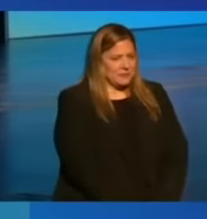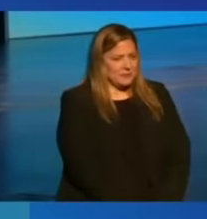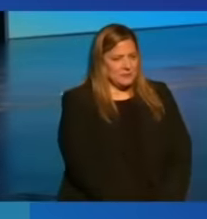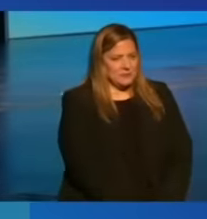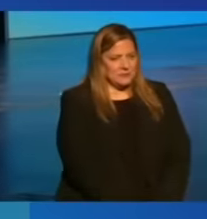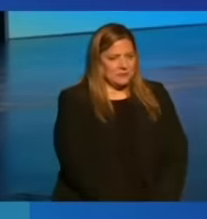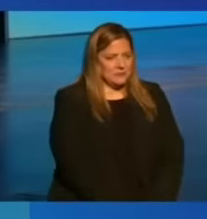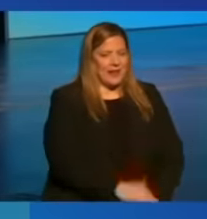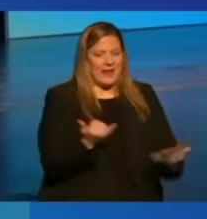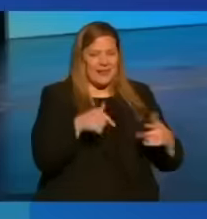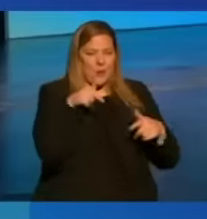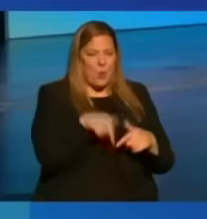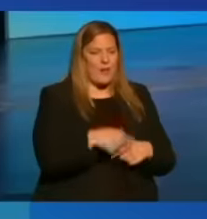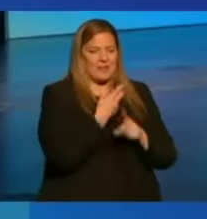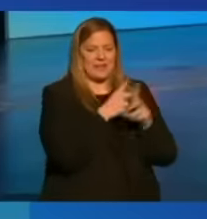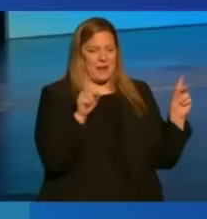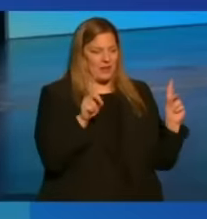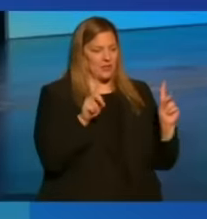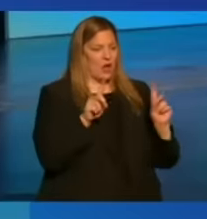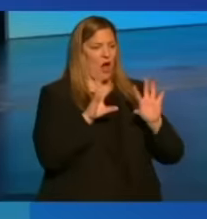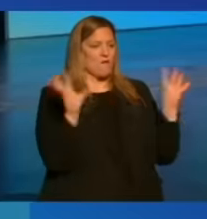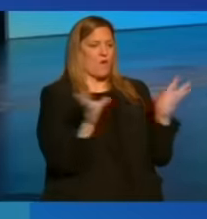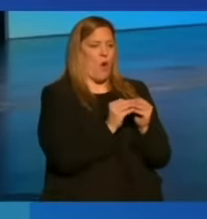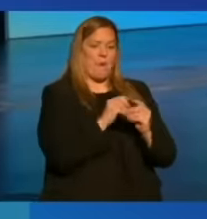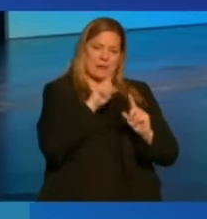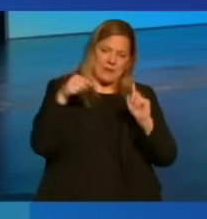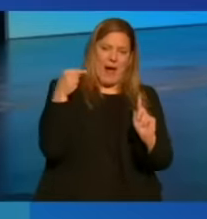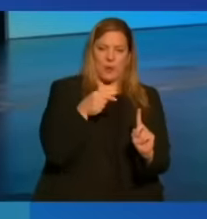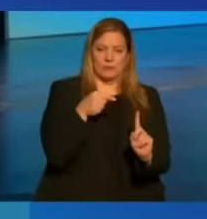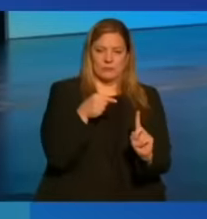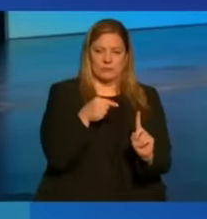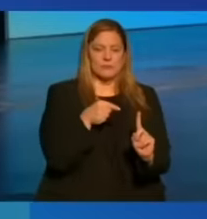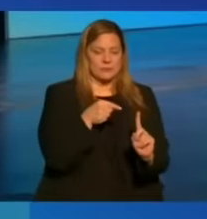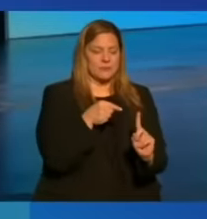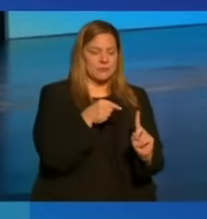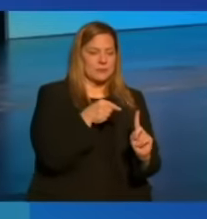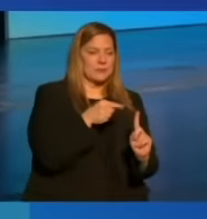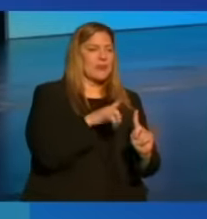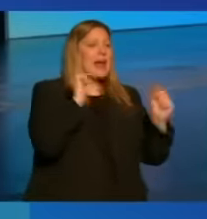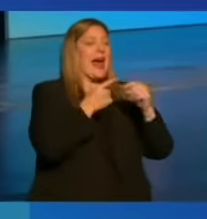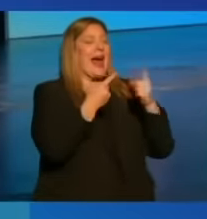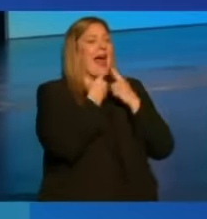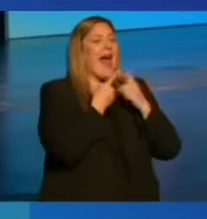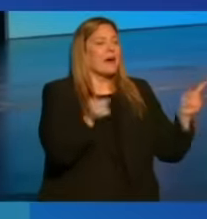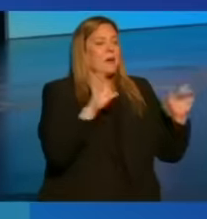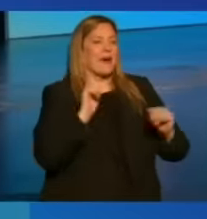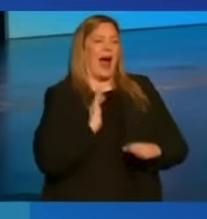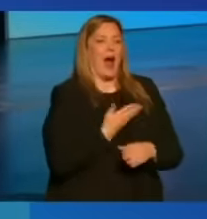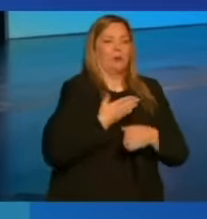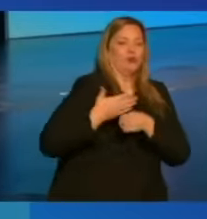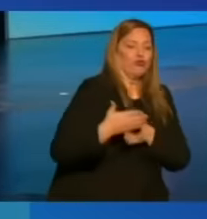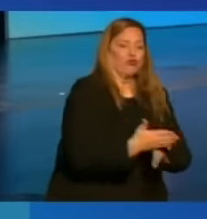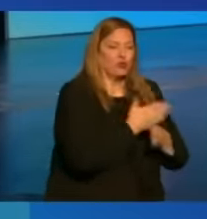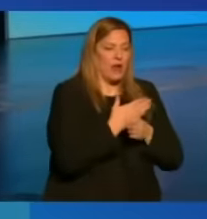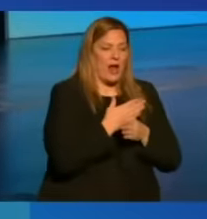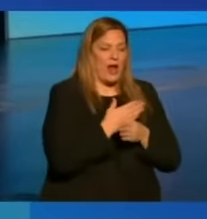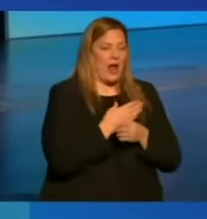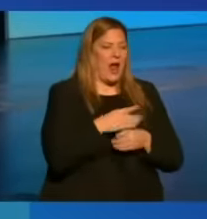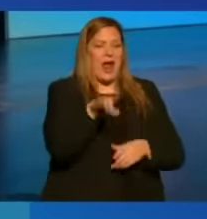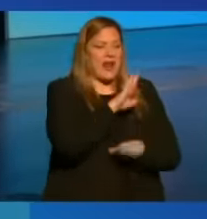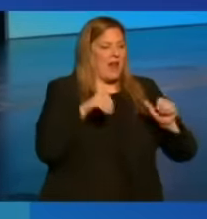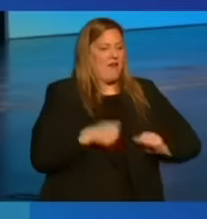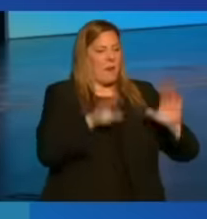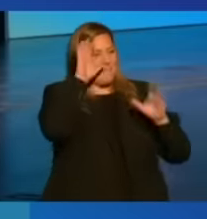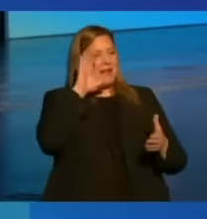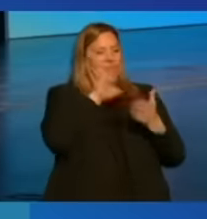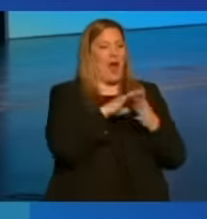That's what this Democracy Forum is all about. It's an affirmation of our shared, unyielding belief